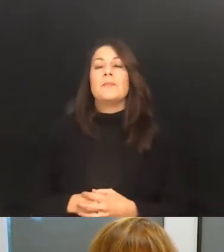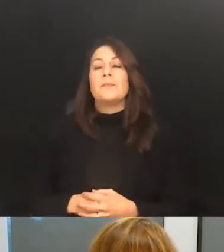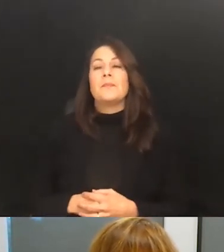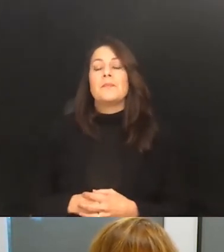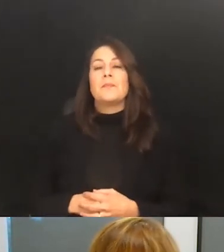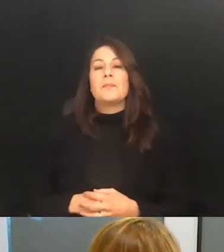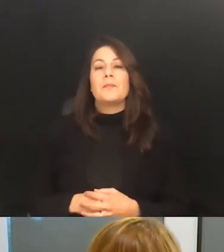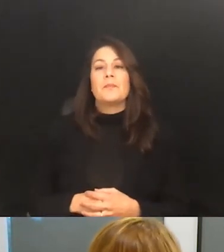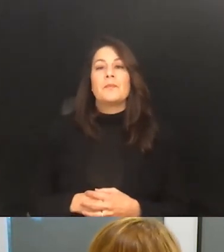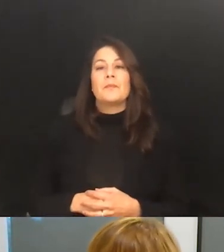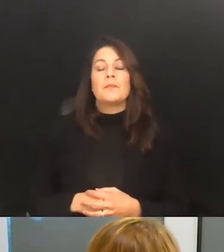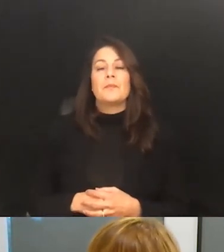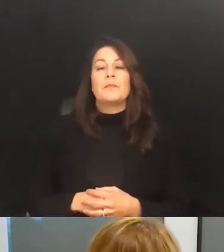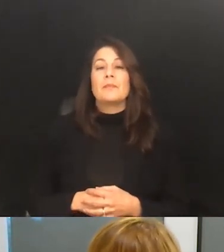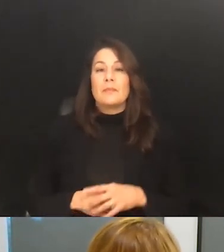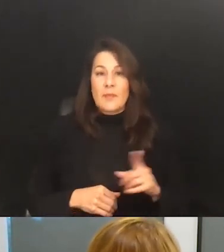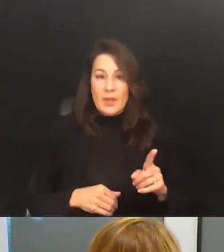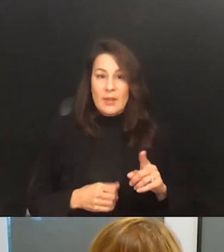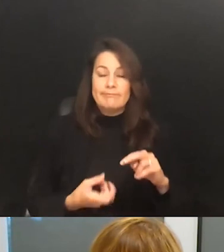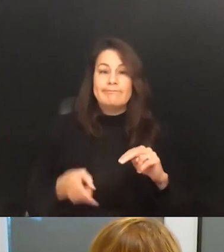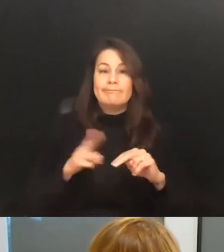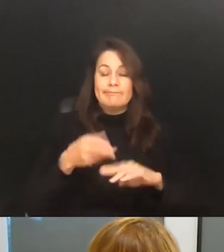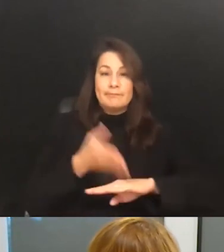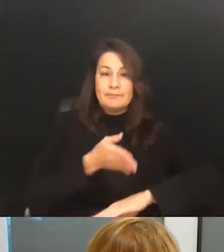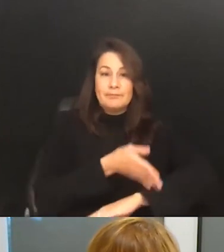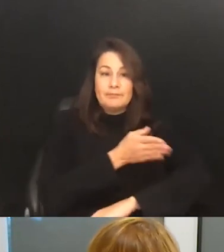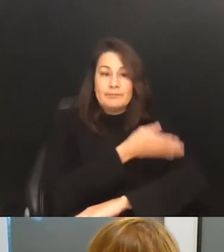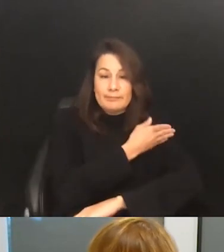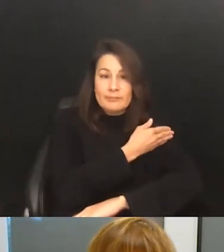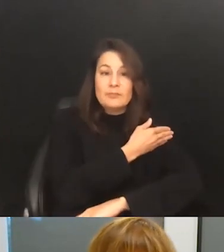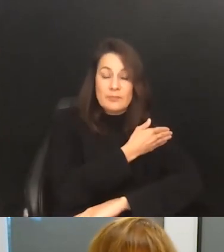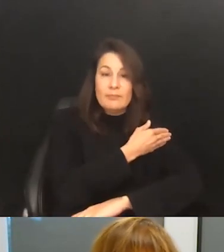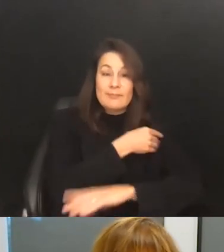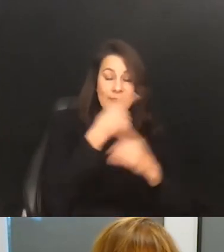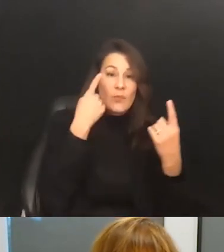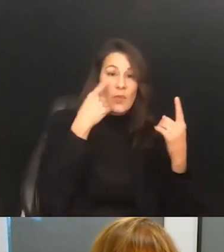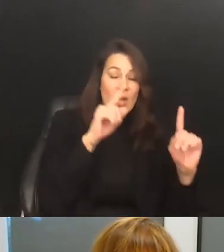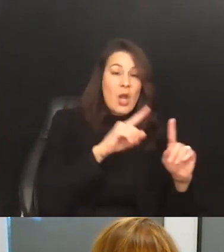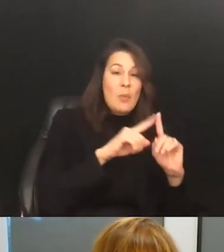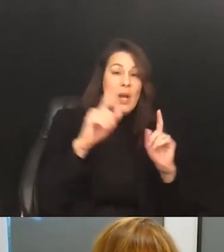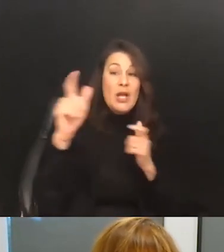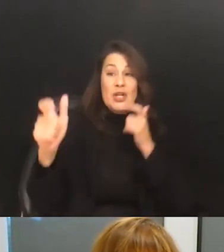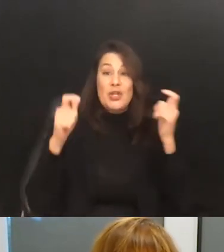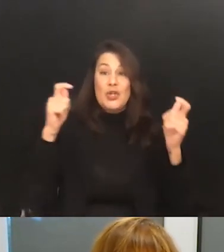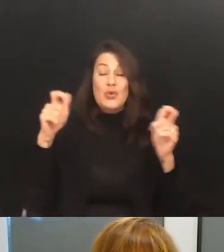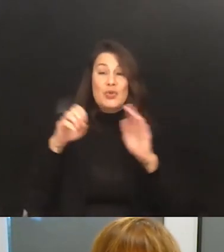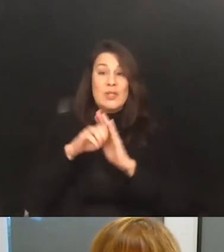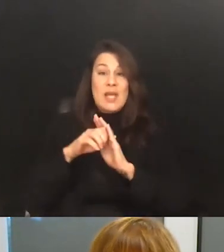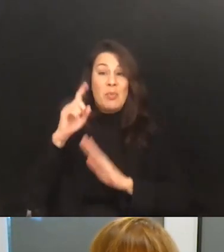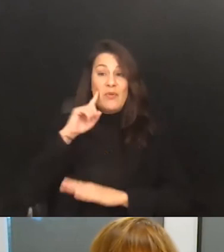Where they've made great strides, I mean, I don't, I don't know of any great big, you know, examples of companies that have